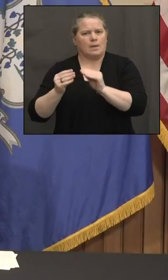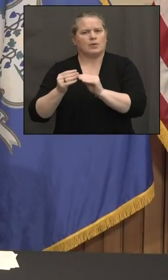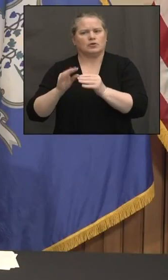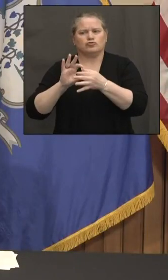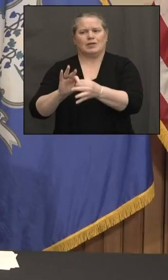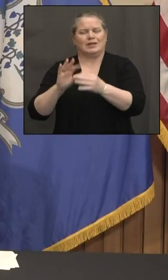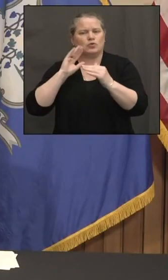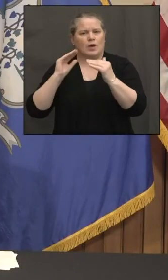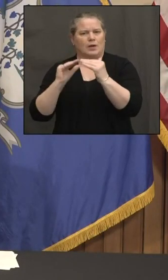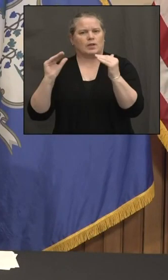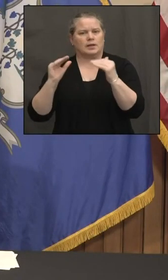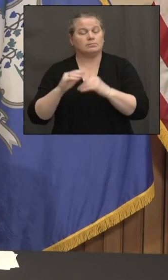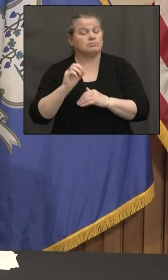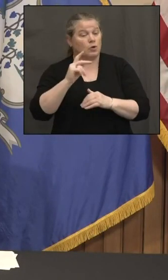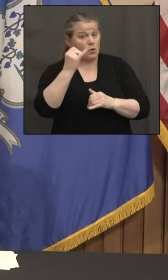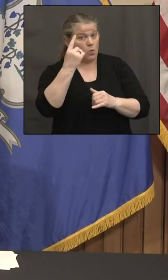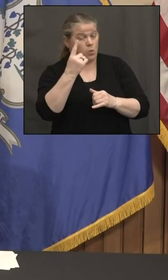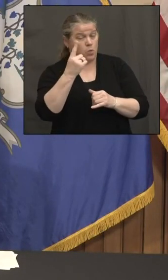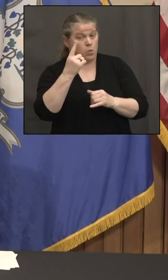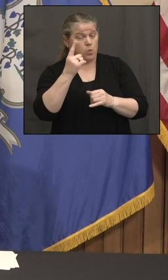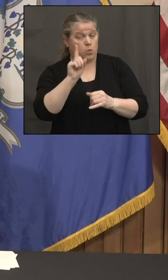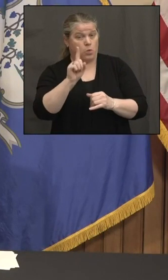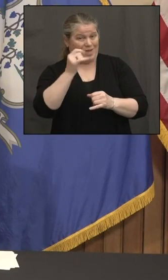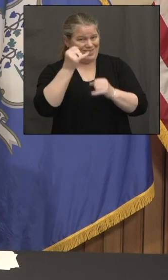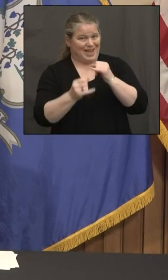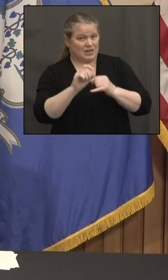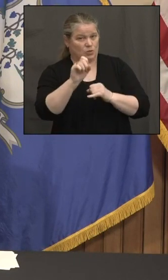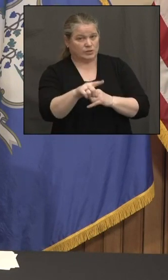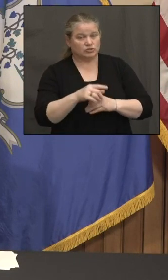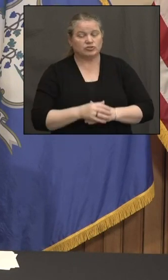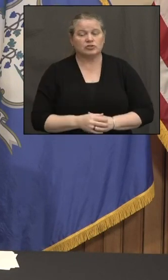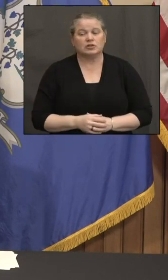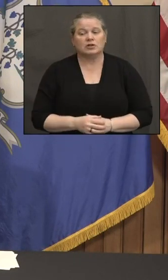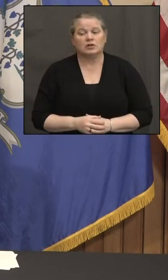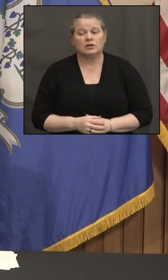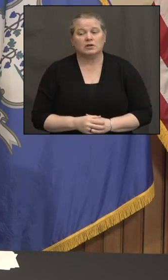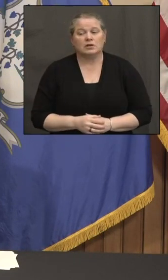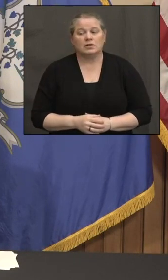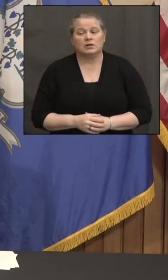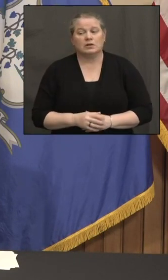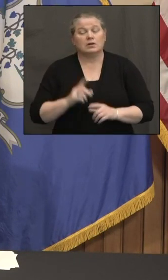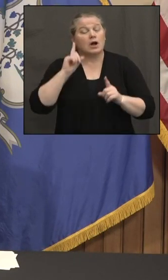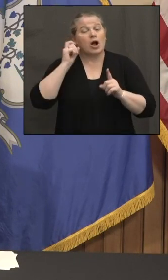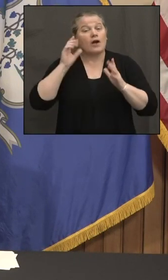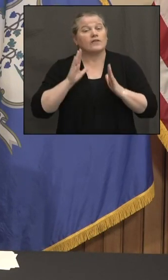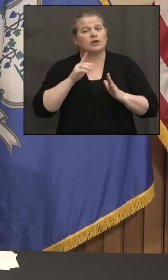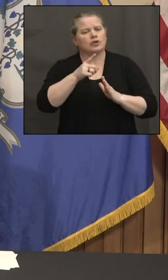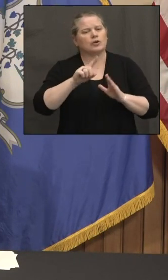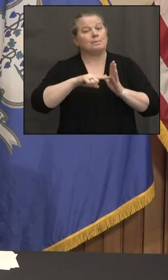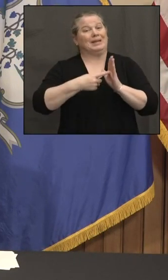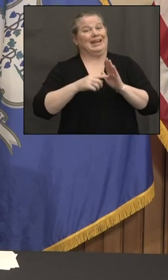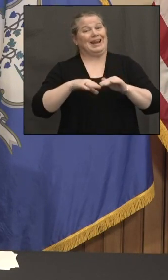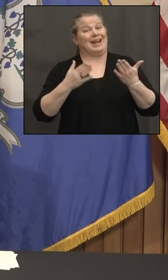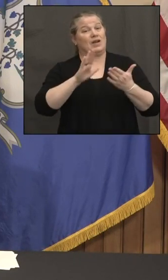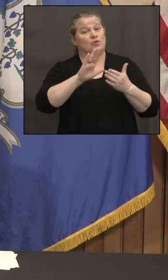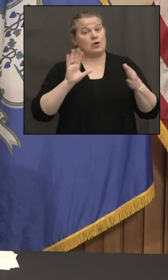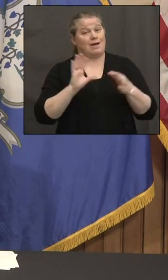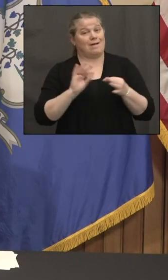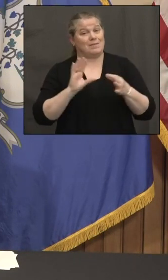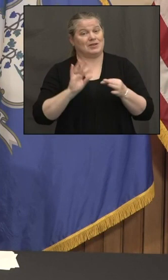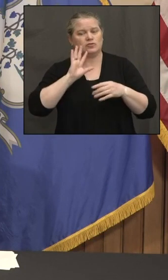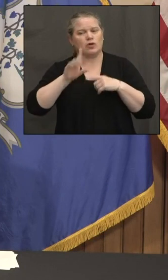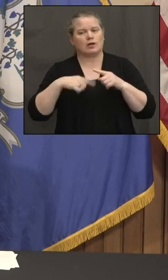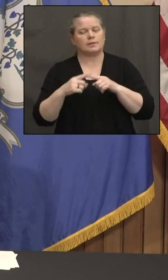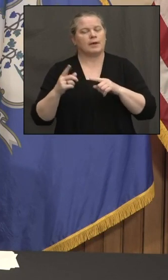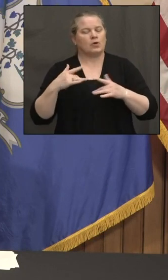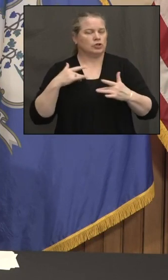last question, governor, I wonder if you could speak to, uh, you mentioned at the beginning of the, at the beginning of your comments, you're, you know, kind of concerned about people